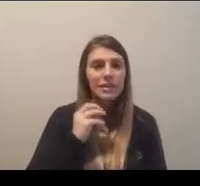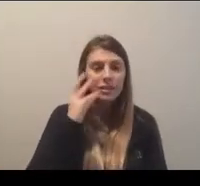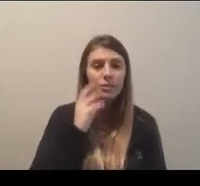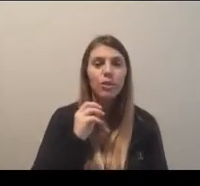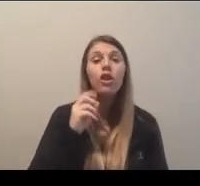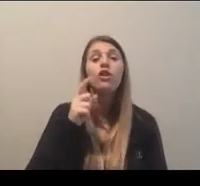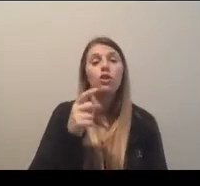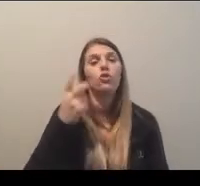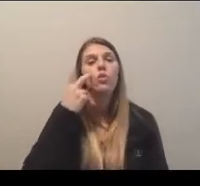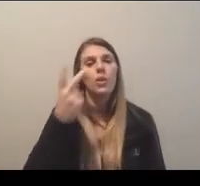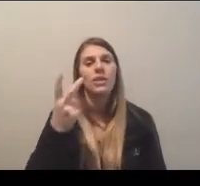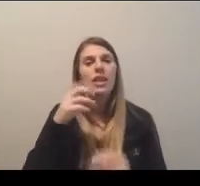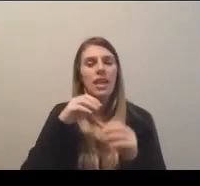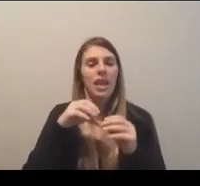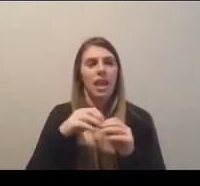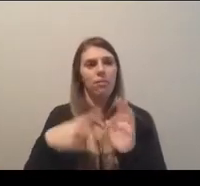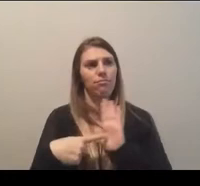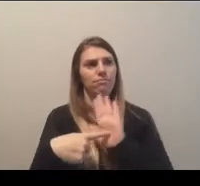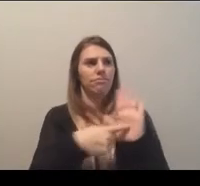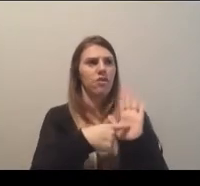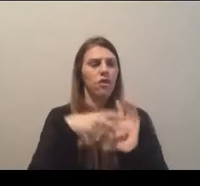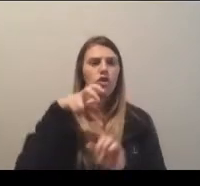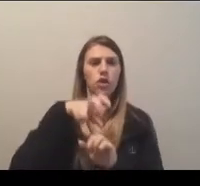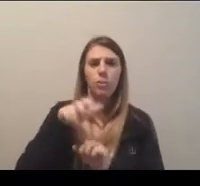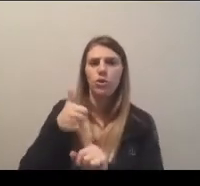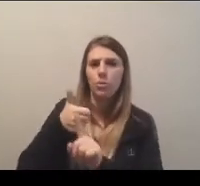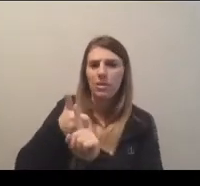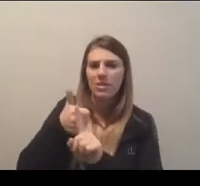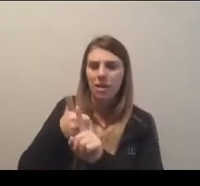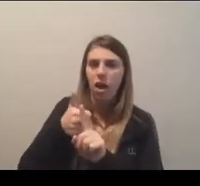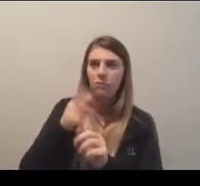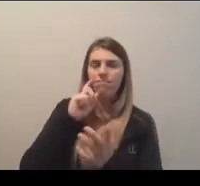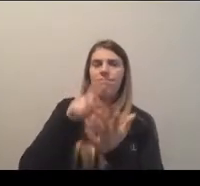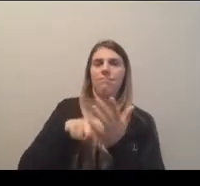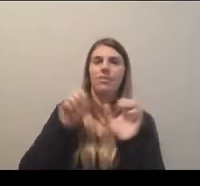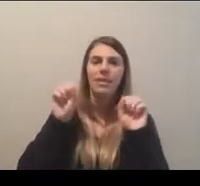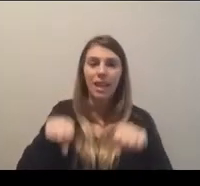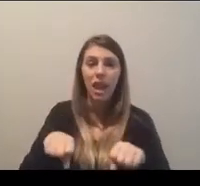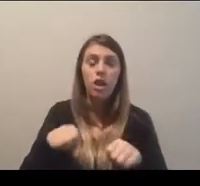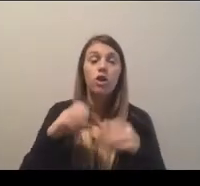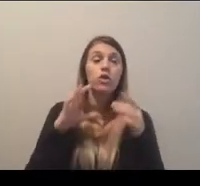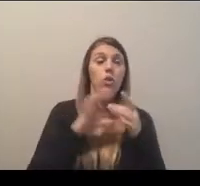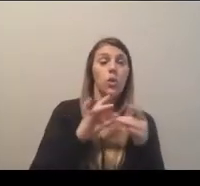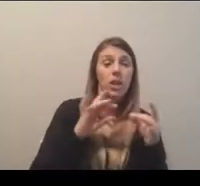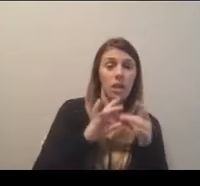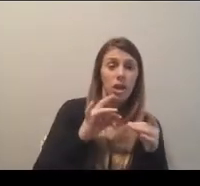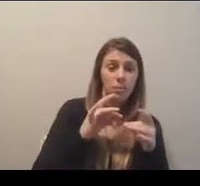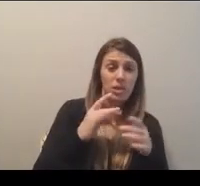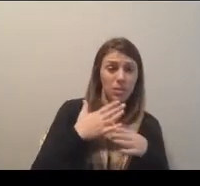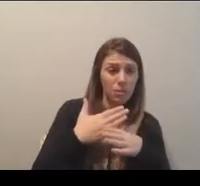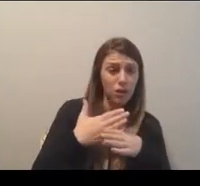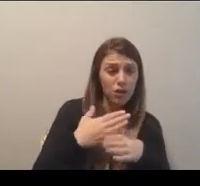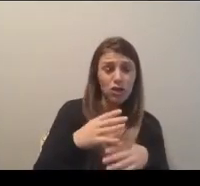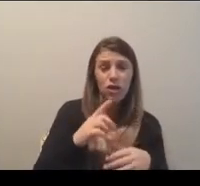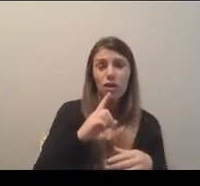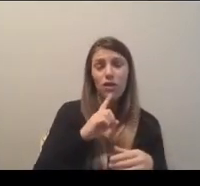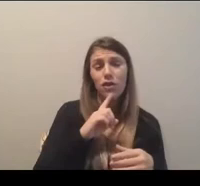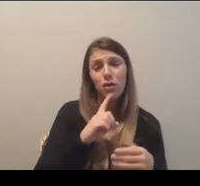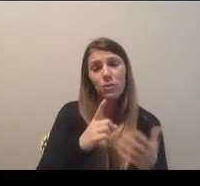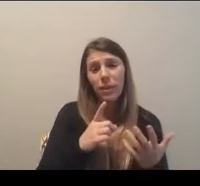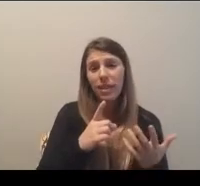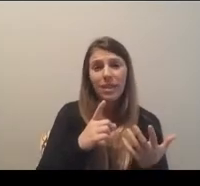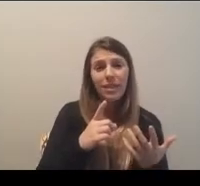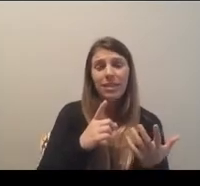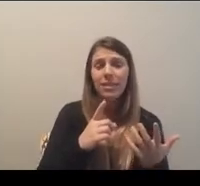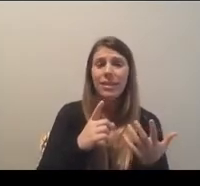into just the presentation of the championship itself. The comments I'm going to share are, quite frankly, they